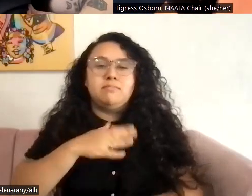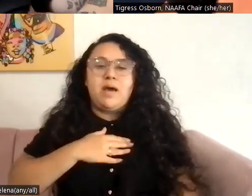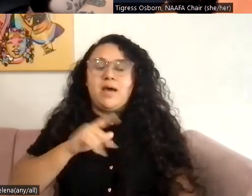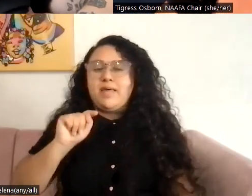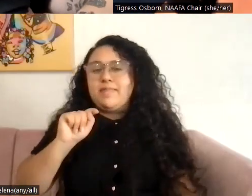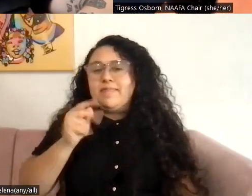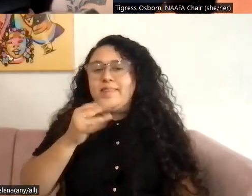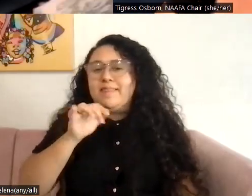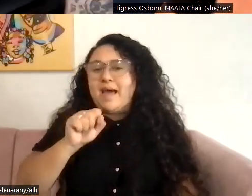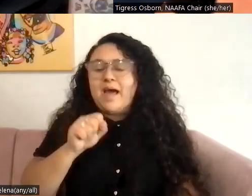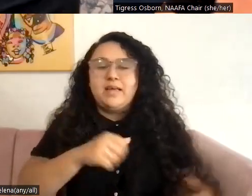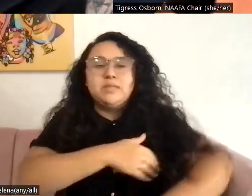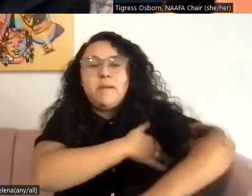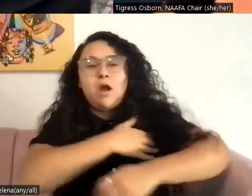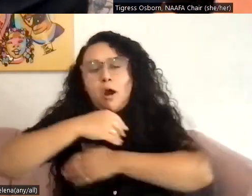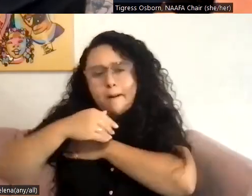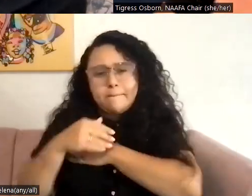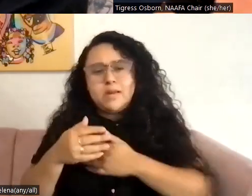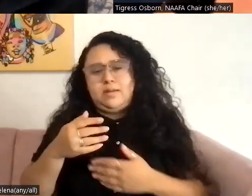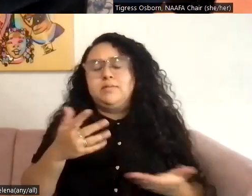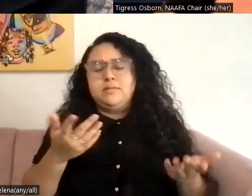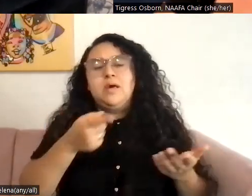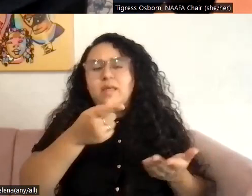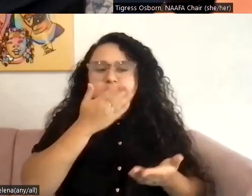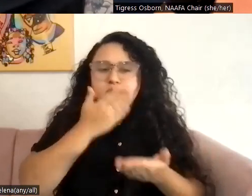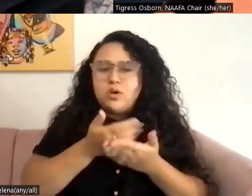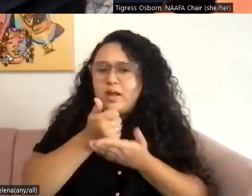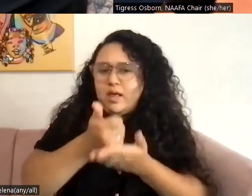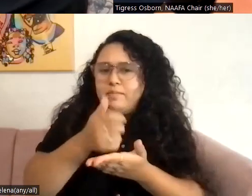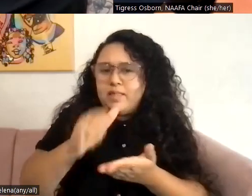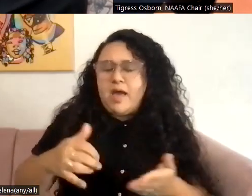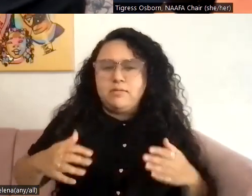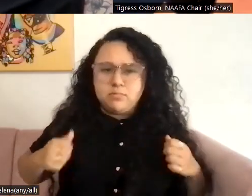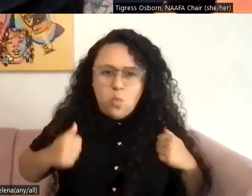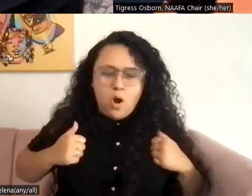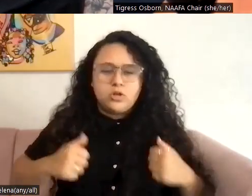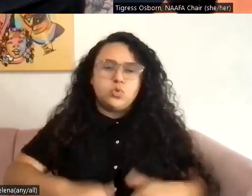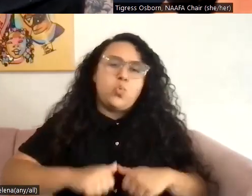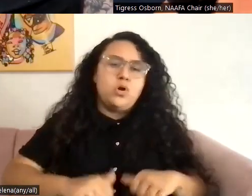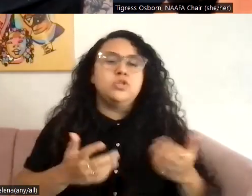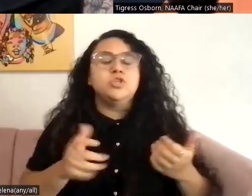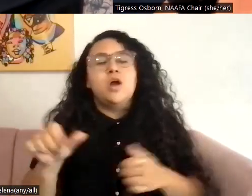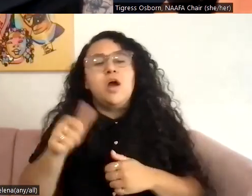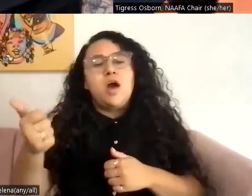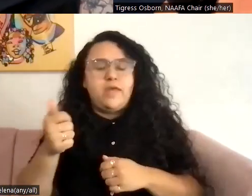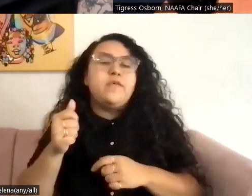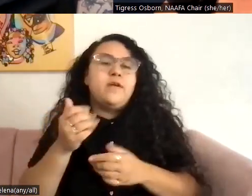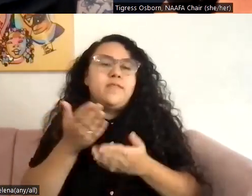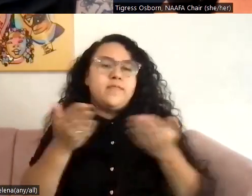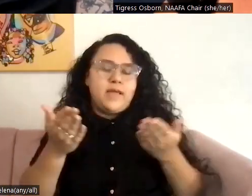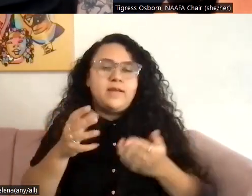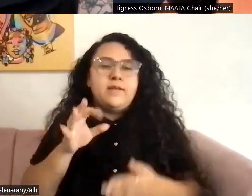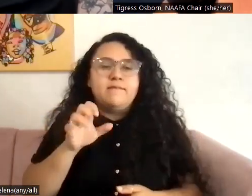armpit area. And so this is also really great for that. And that's another condition a lot of fat folks have.